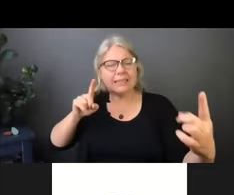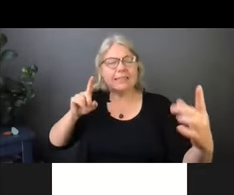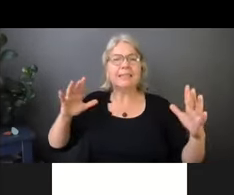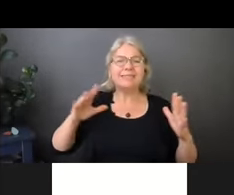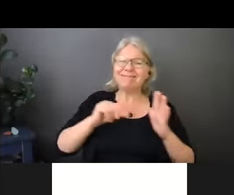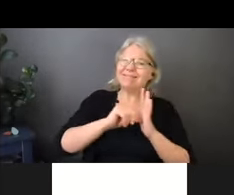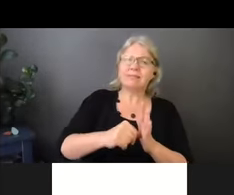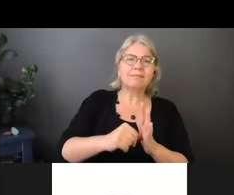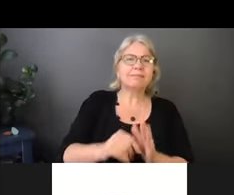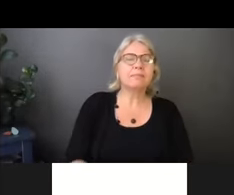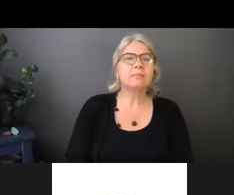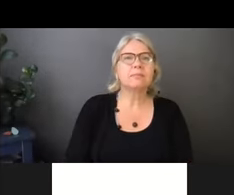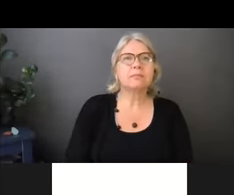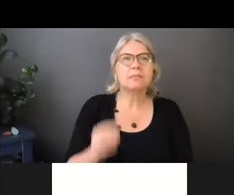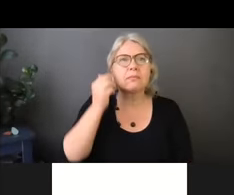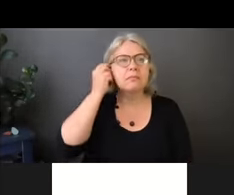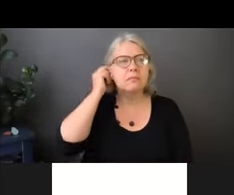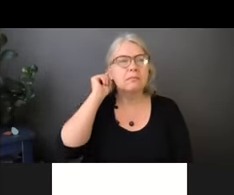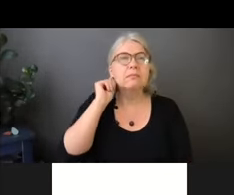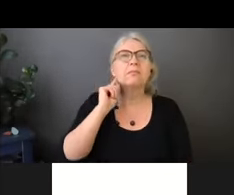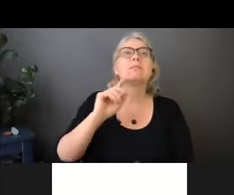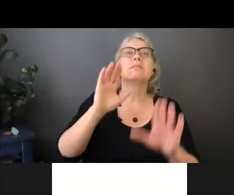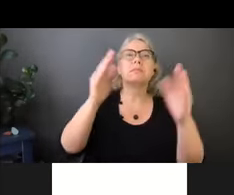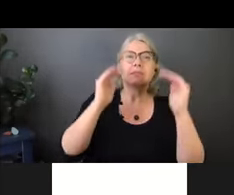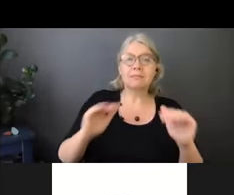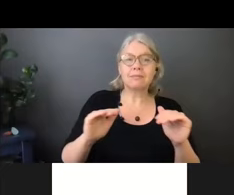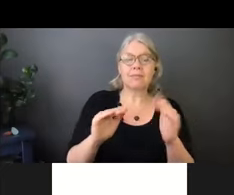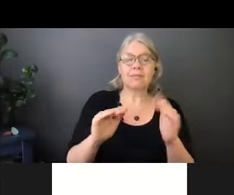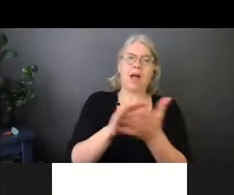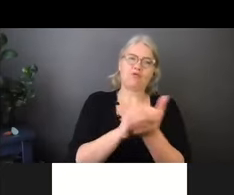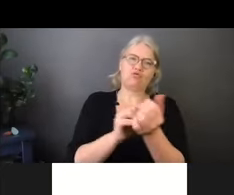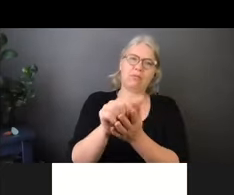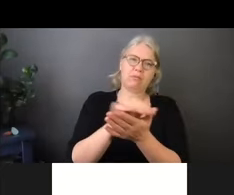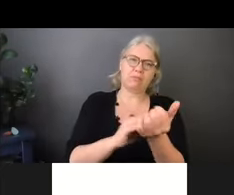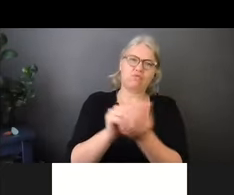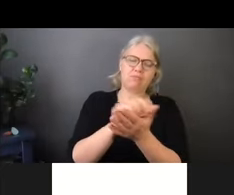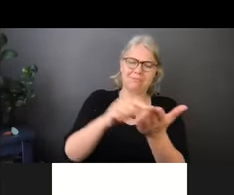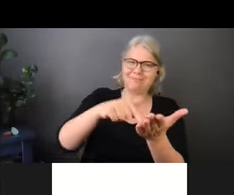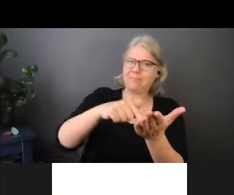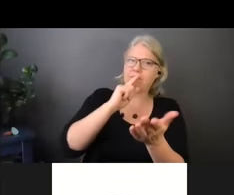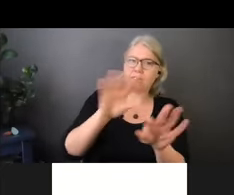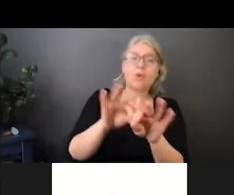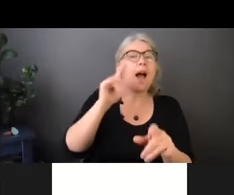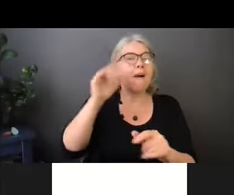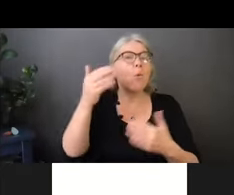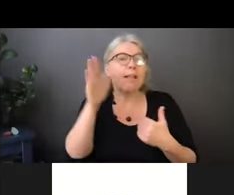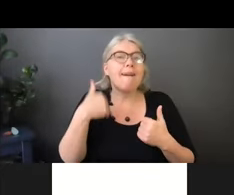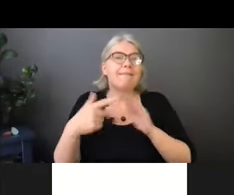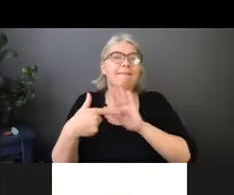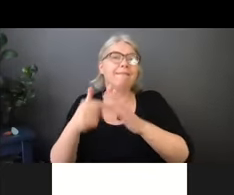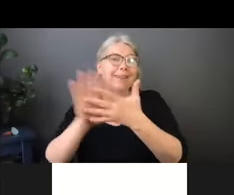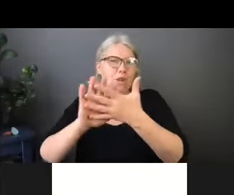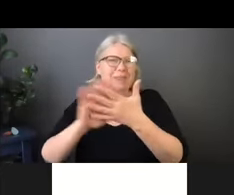Prepper hand hygiene. So when you use soap and water, and we're going to watch some great videos, and I am going to give some more detail about that.